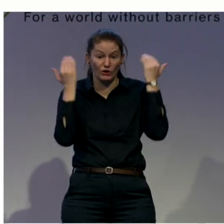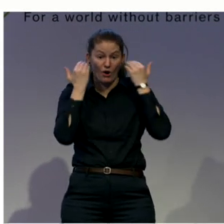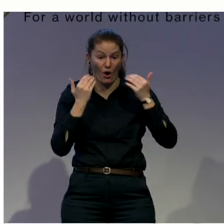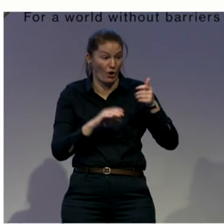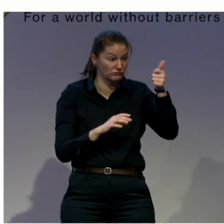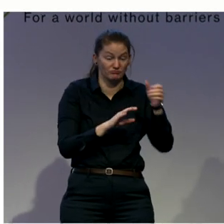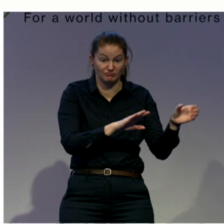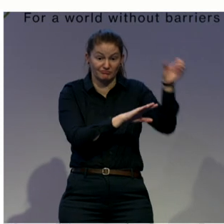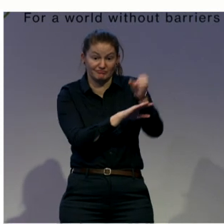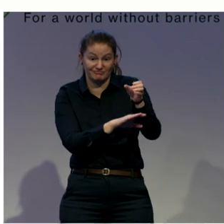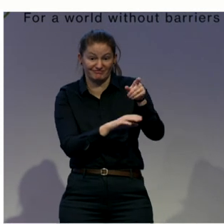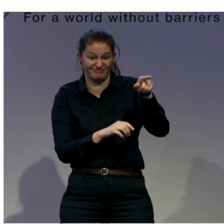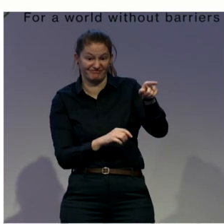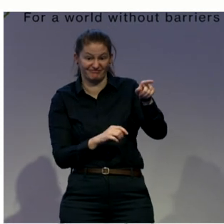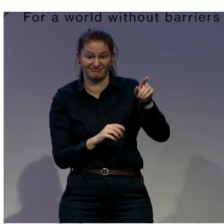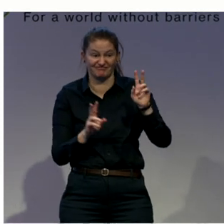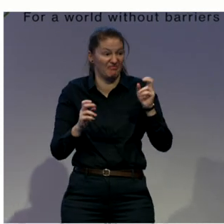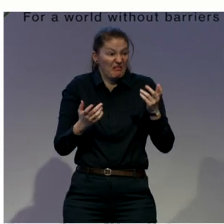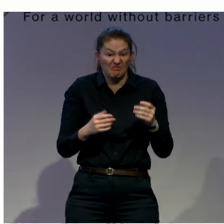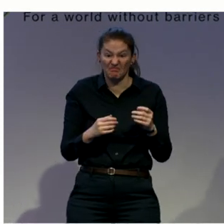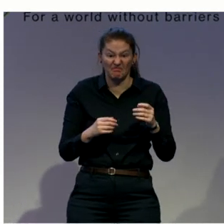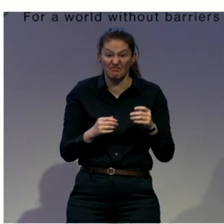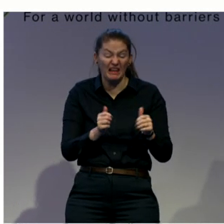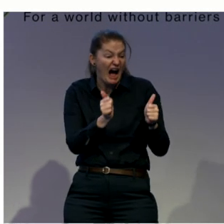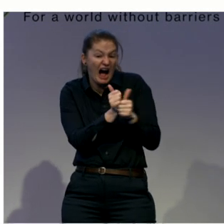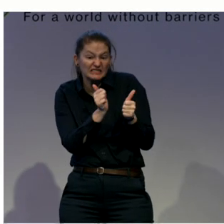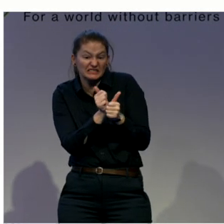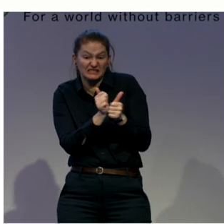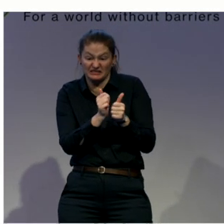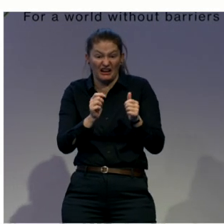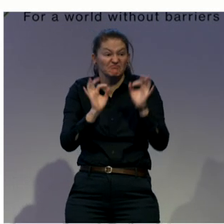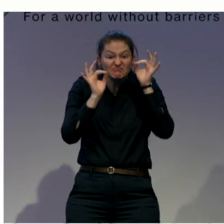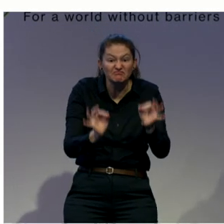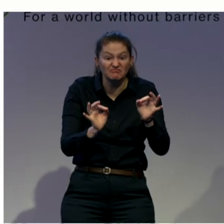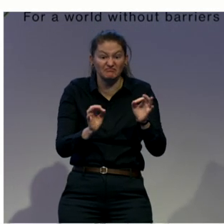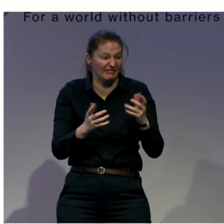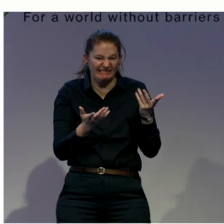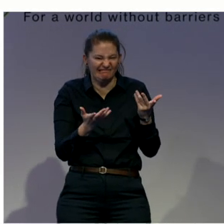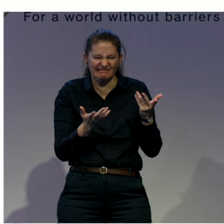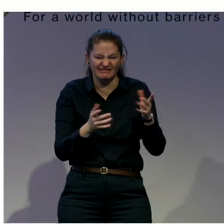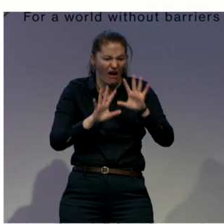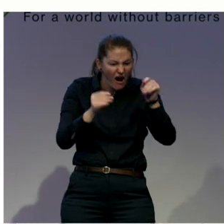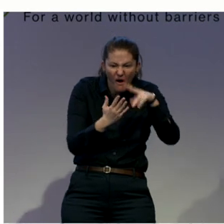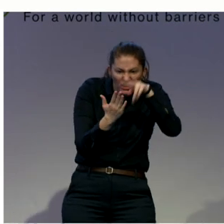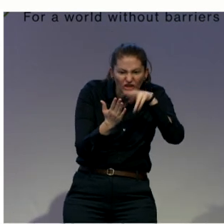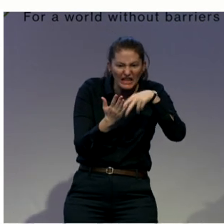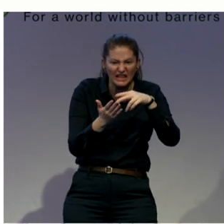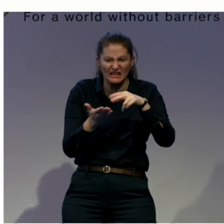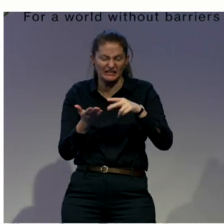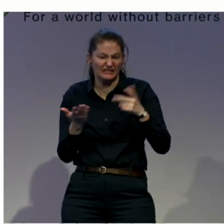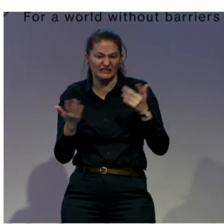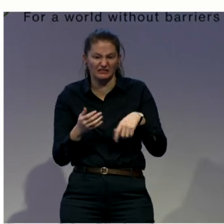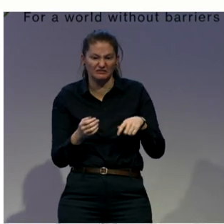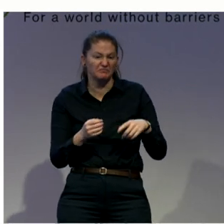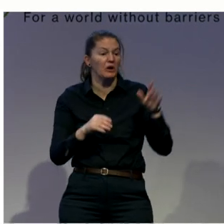or auxiliaries to justice that received everything, no? And then the judge simply just reviewed a written dossier